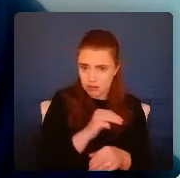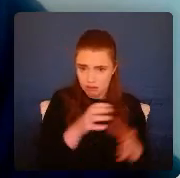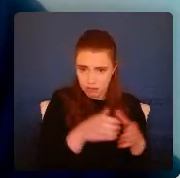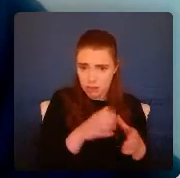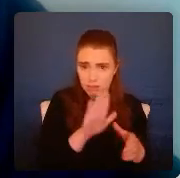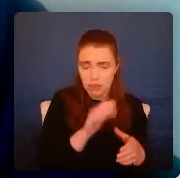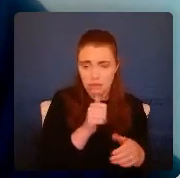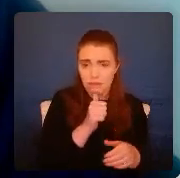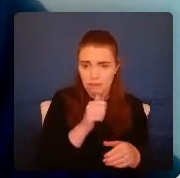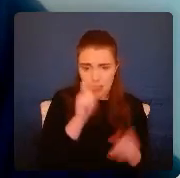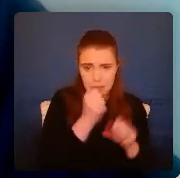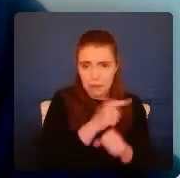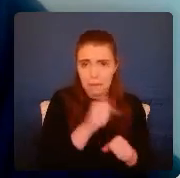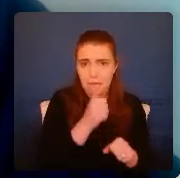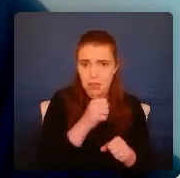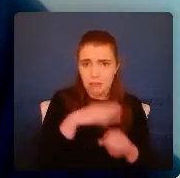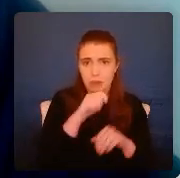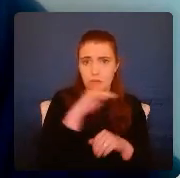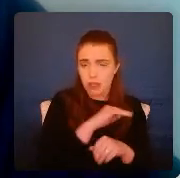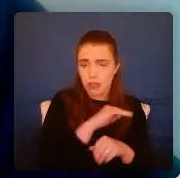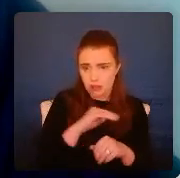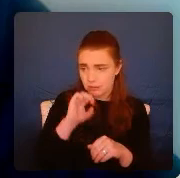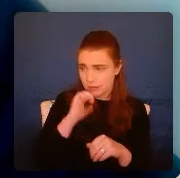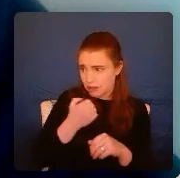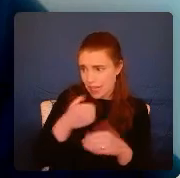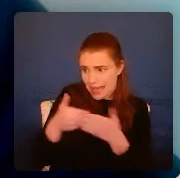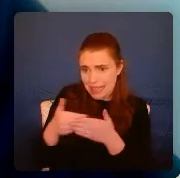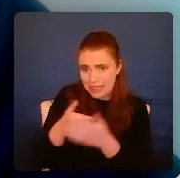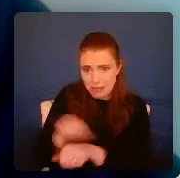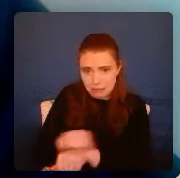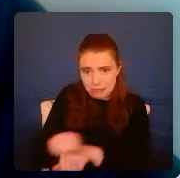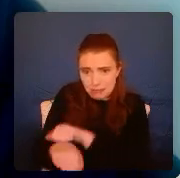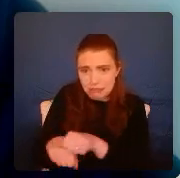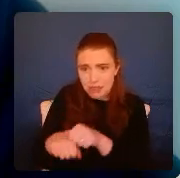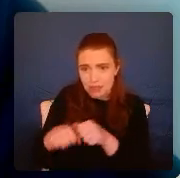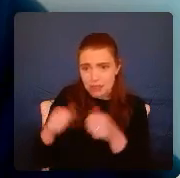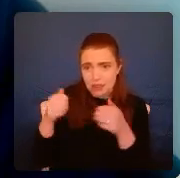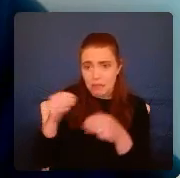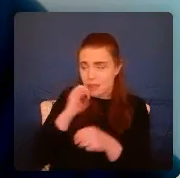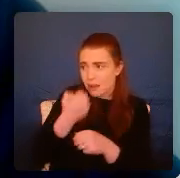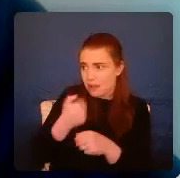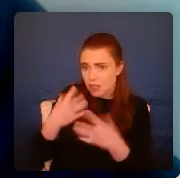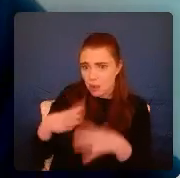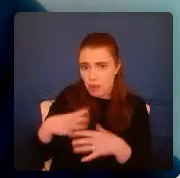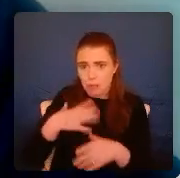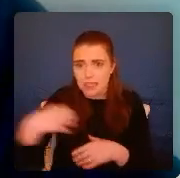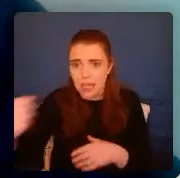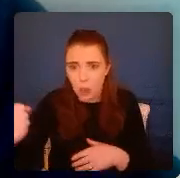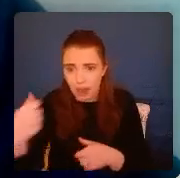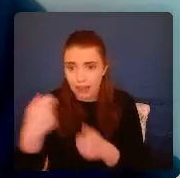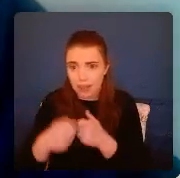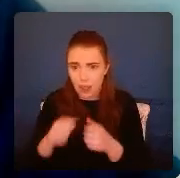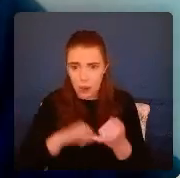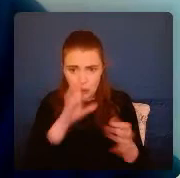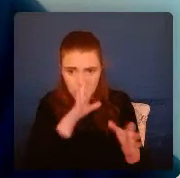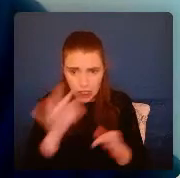the bruises, the fear, the anger because I knew if I told, I'd be taken away and then who would look after the kids? I had a dad